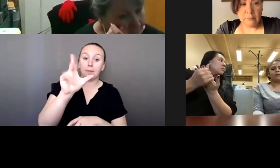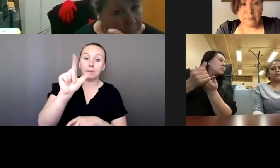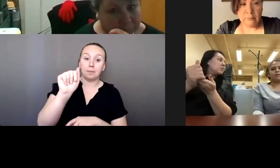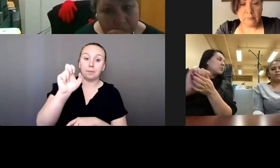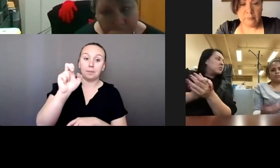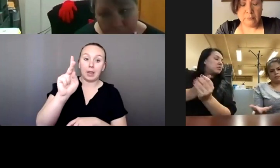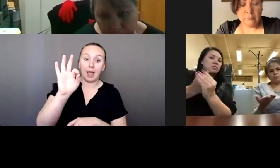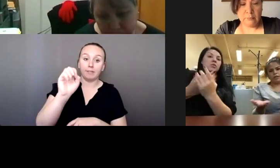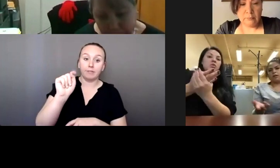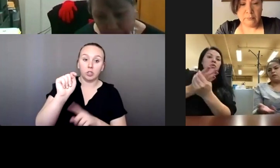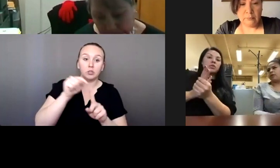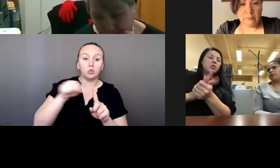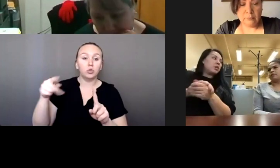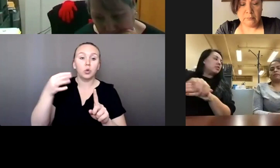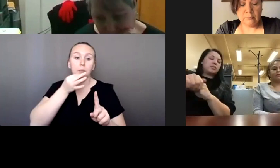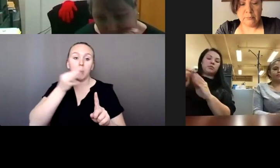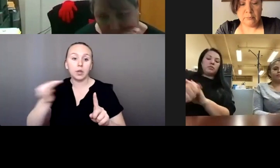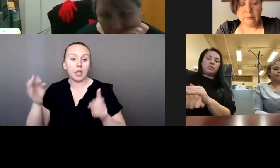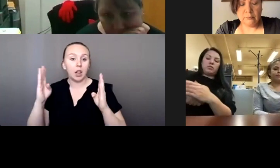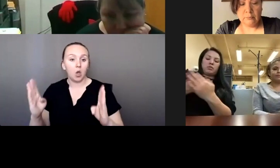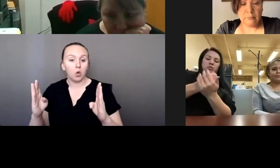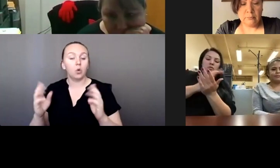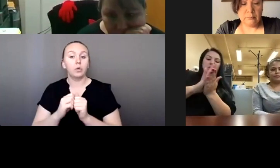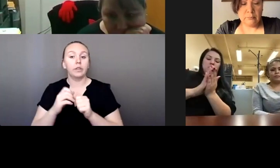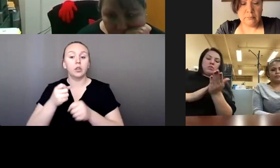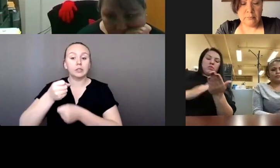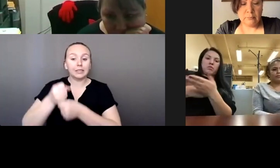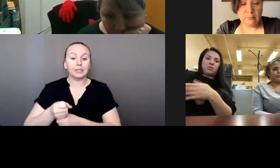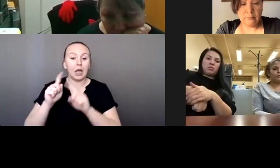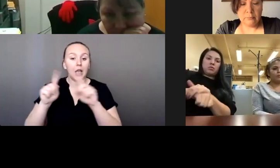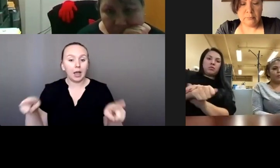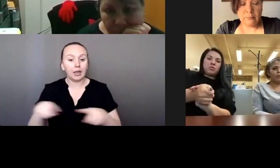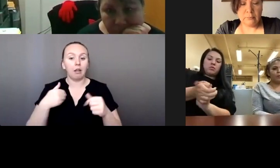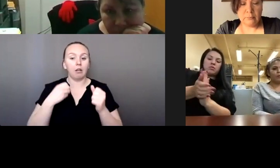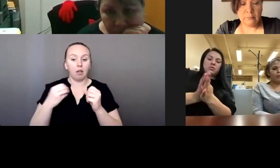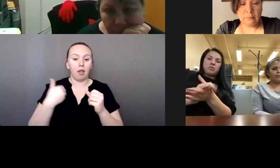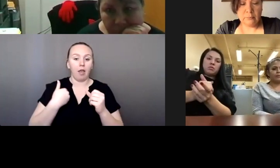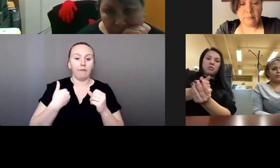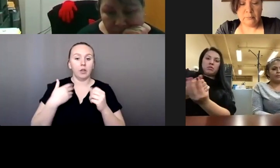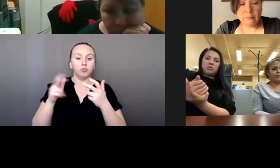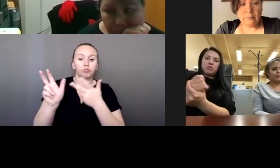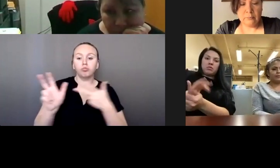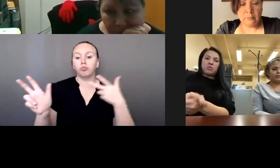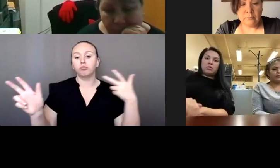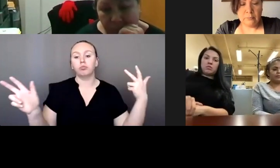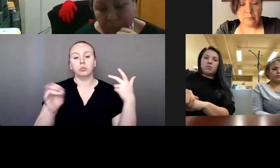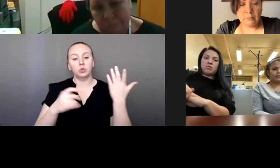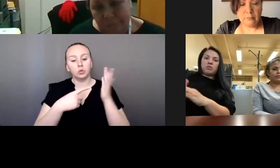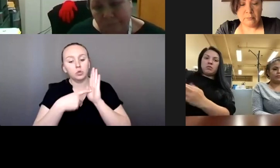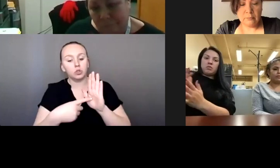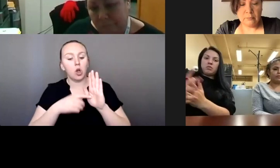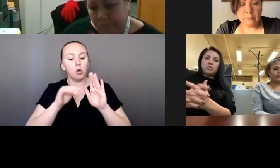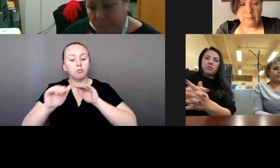signs and just have a, you know, caravan showing that we're still doing awareness out there. And,